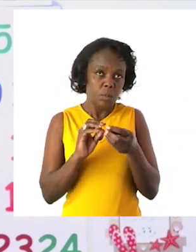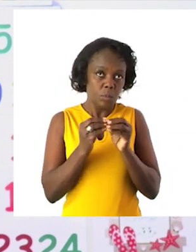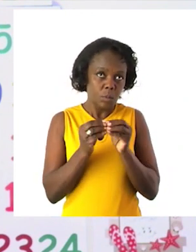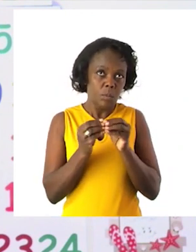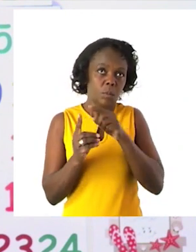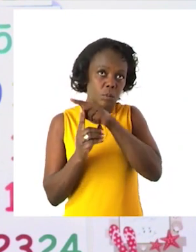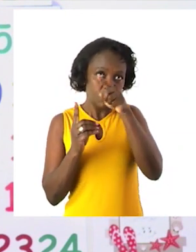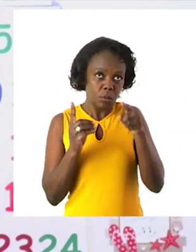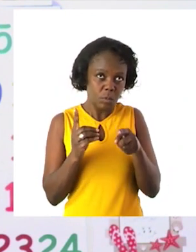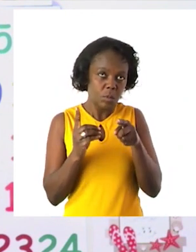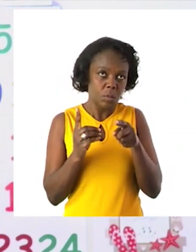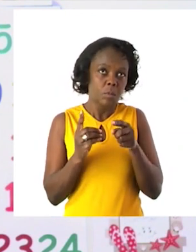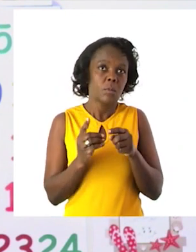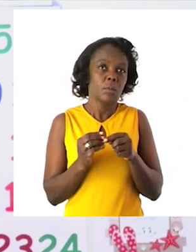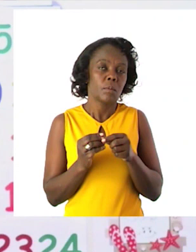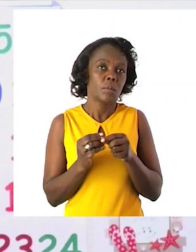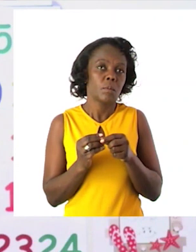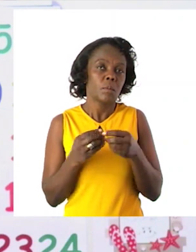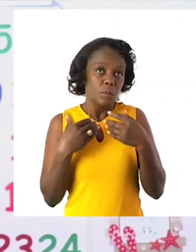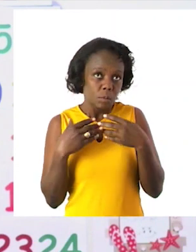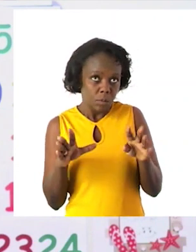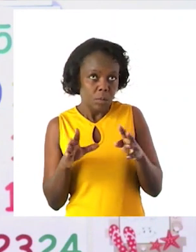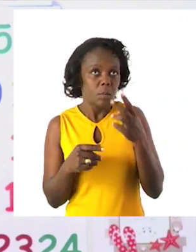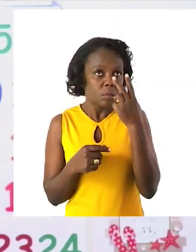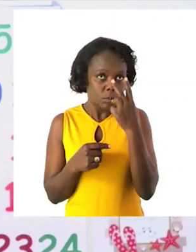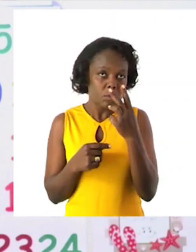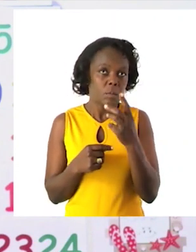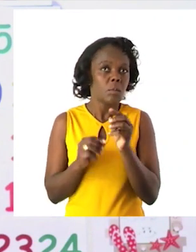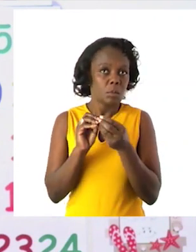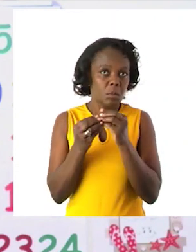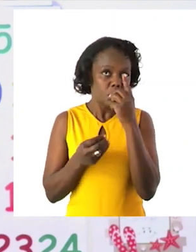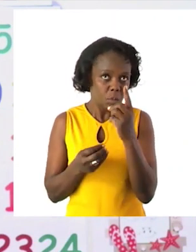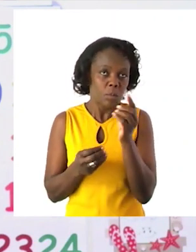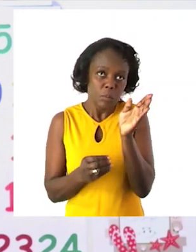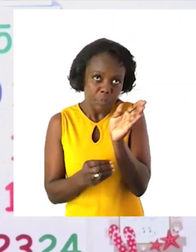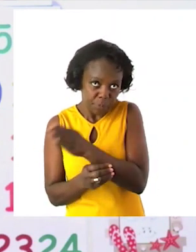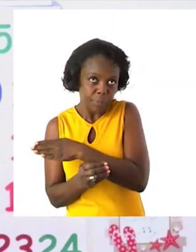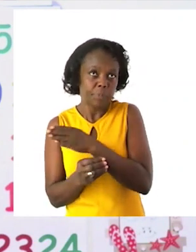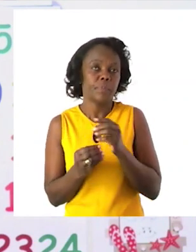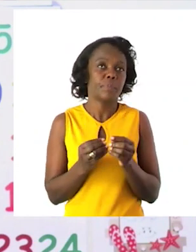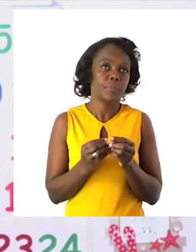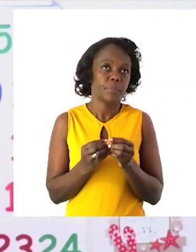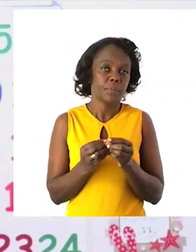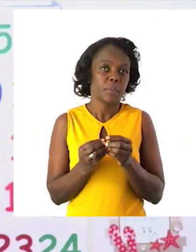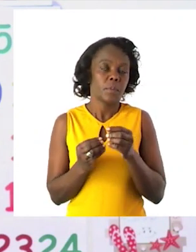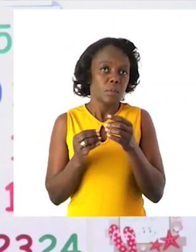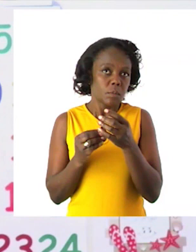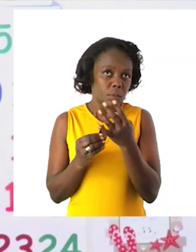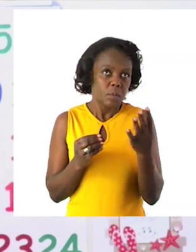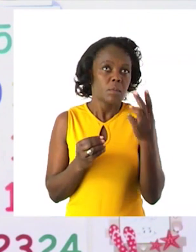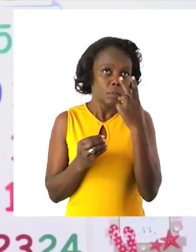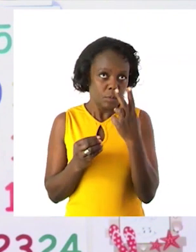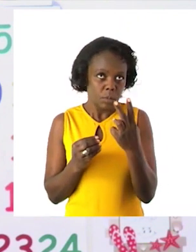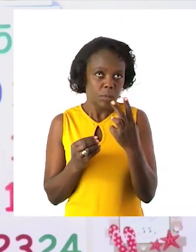starting we are starting from the two but what do we do we skip the first one the one we skip it we count the two and